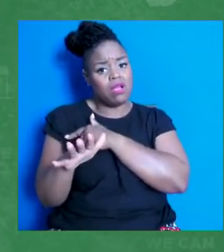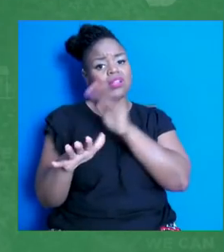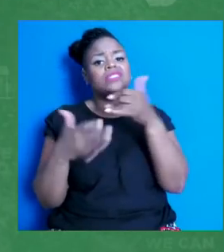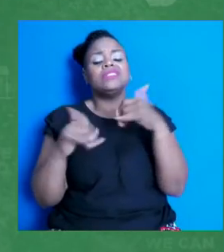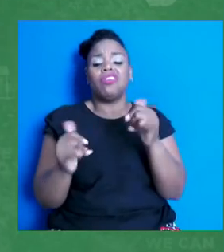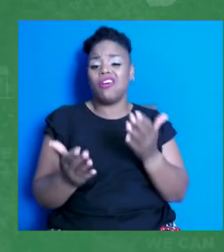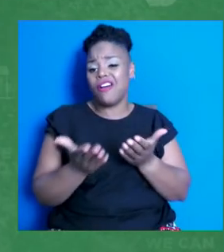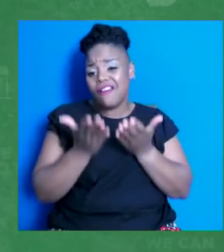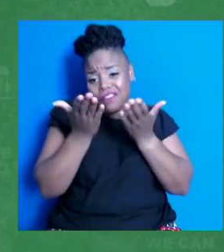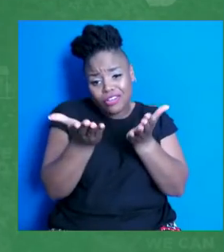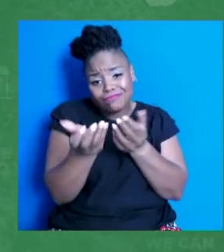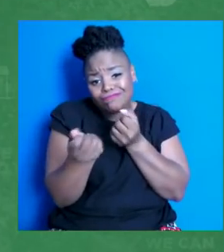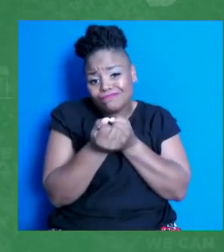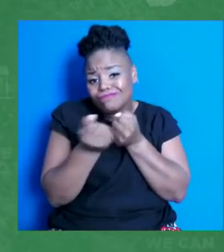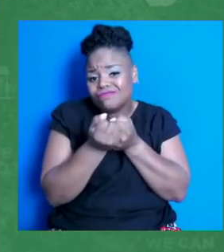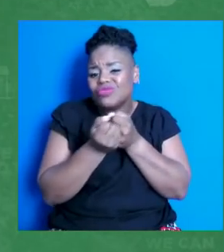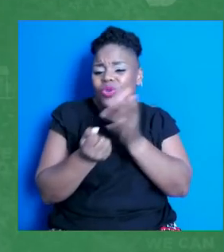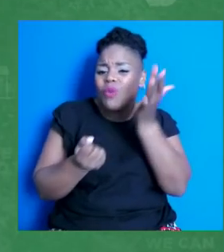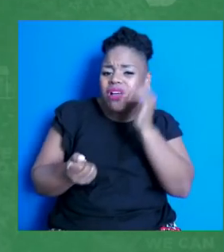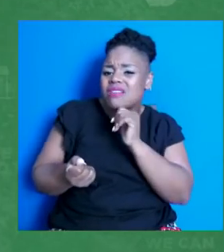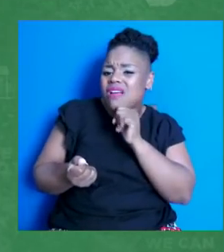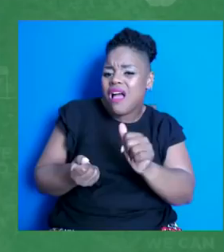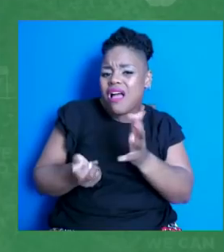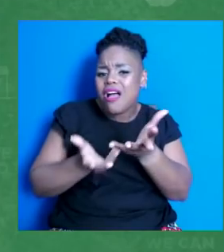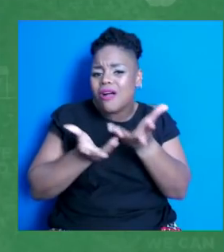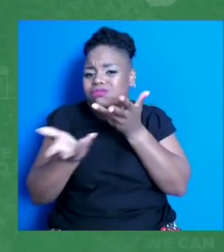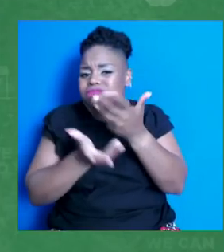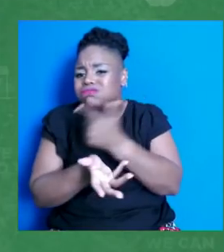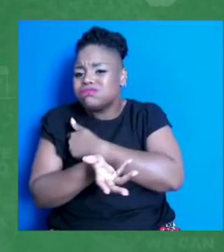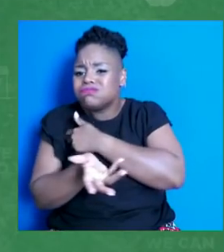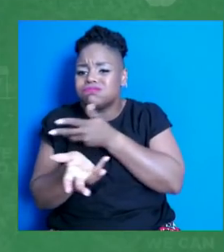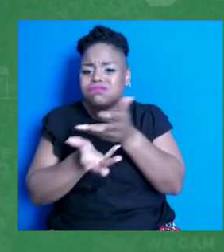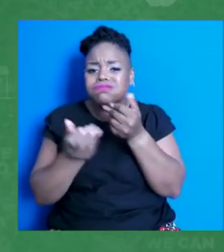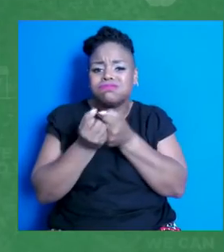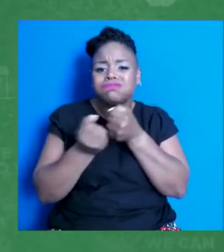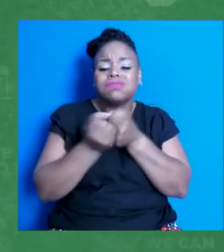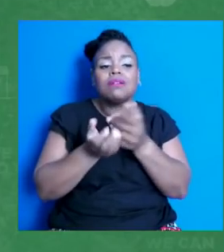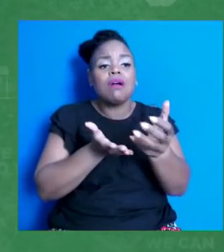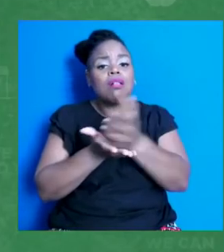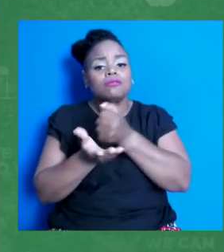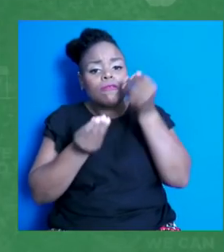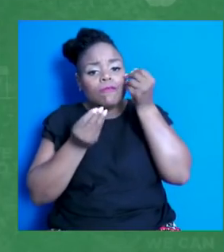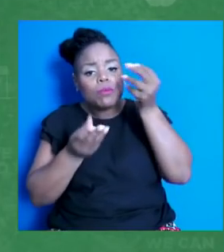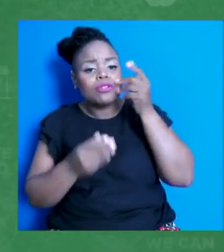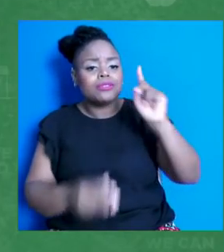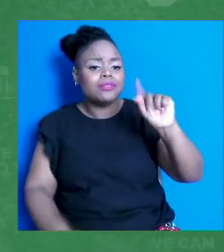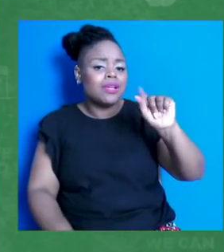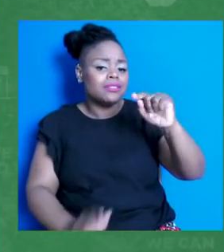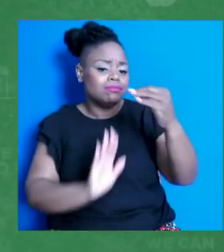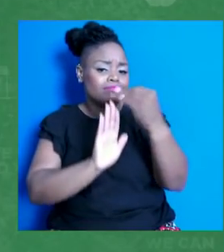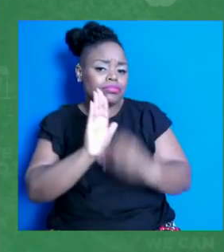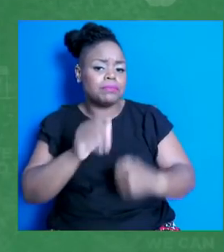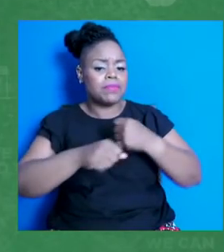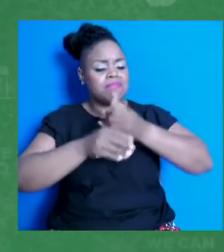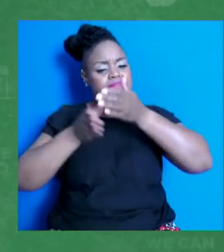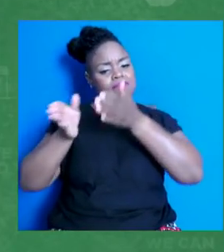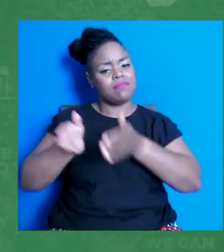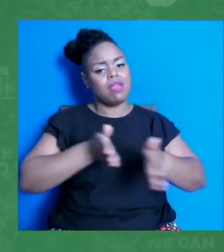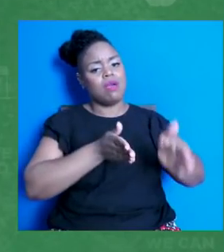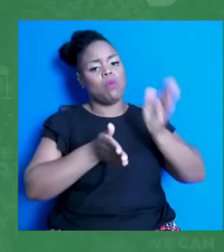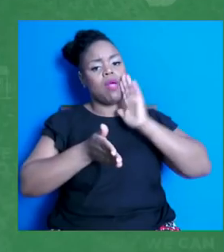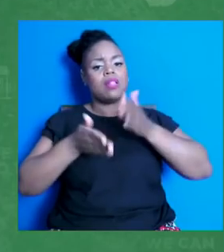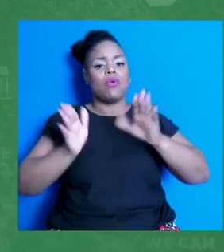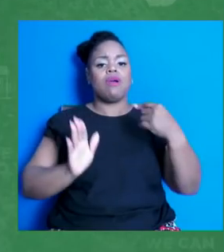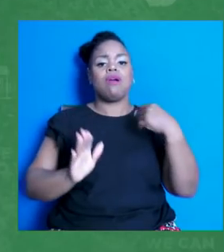why they're not getting vaccinated so we can collect that information and that data and create a plan that's going to allow us to tackle those